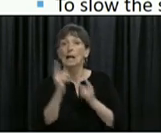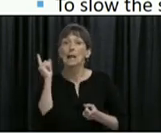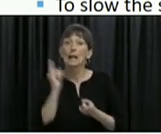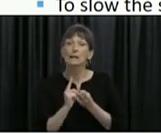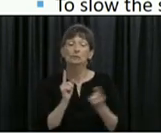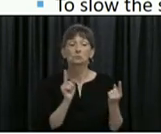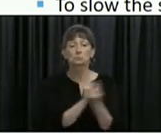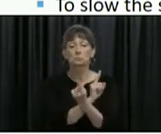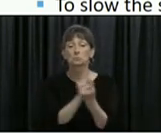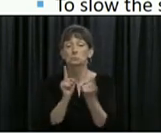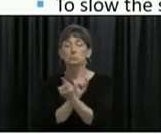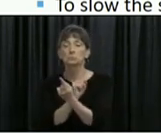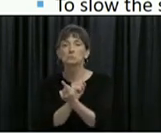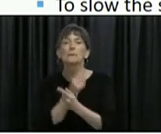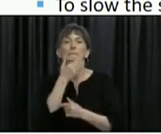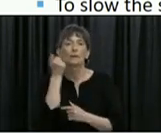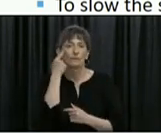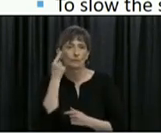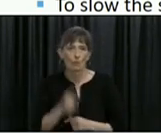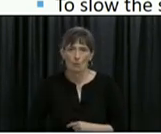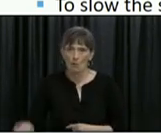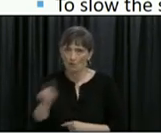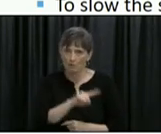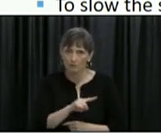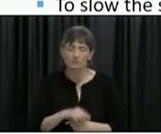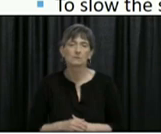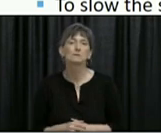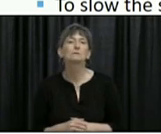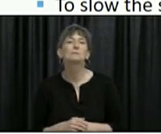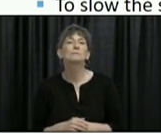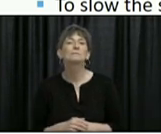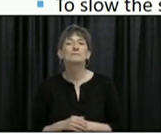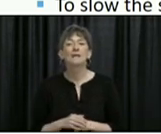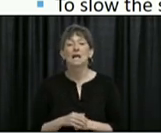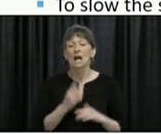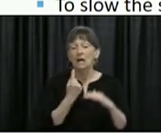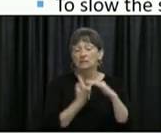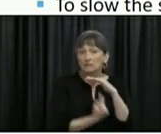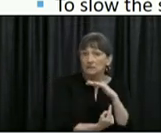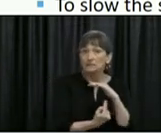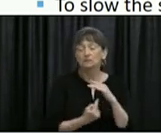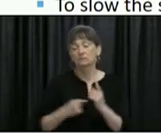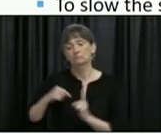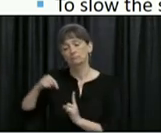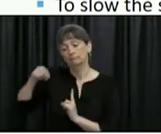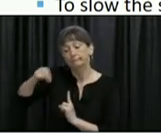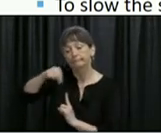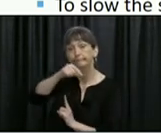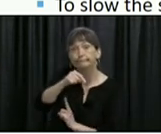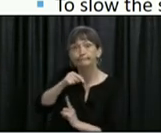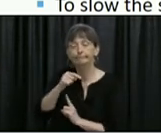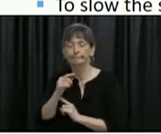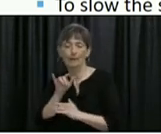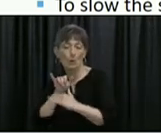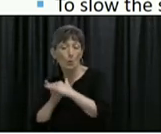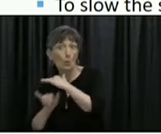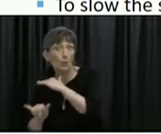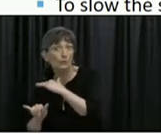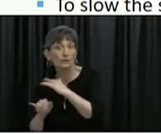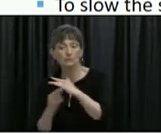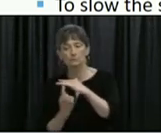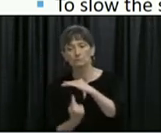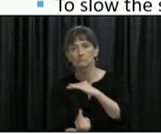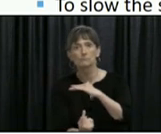off we'll all be. Case identification and isolation, contact tracing and quarantine are essential when